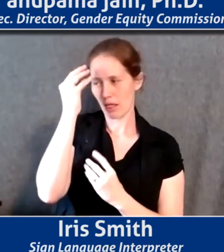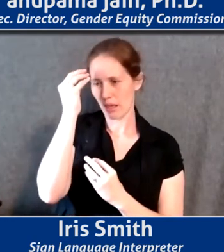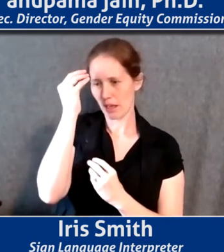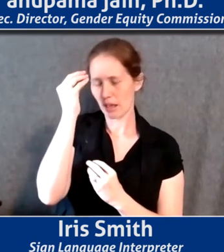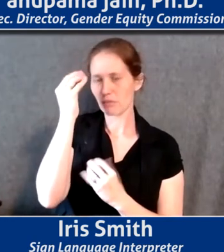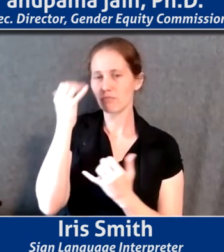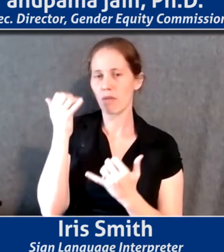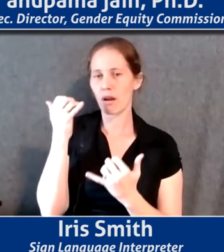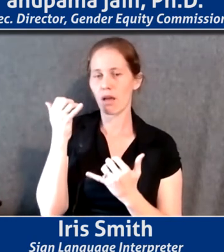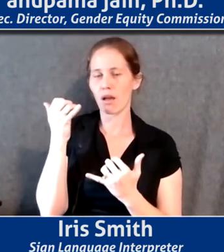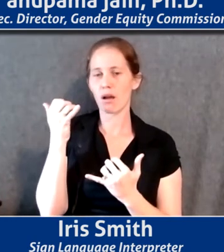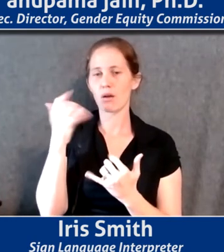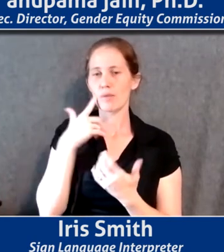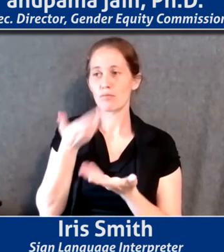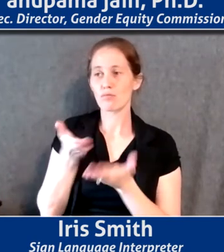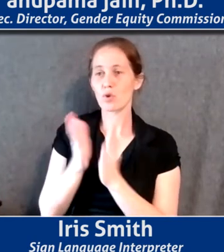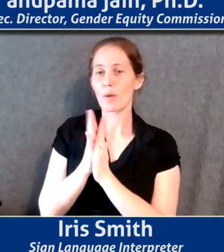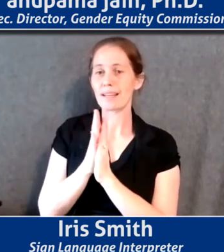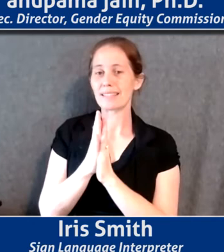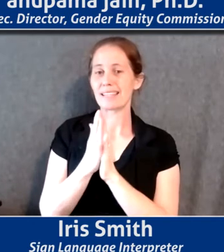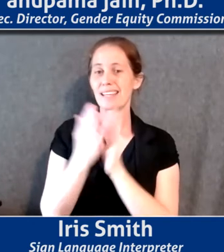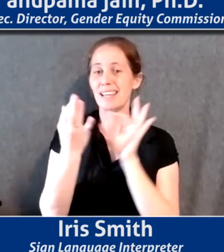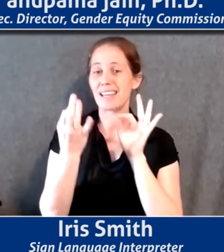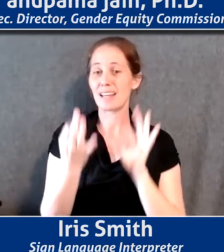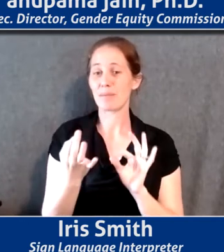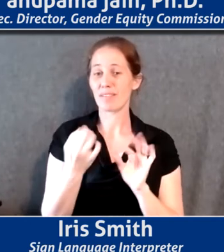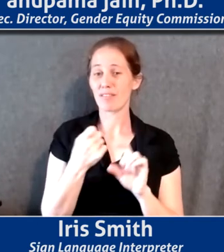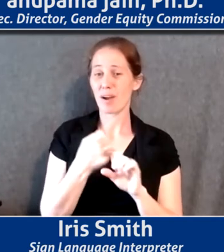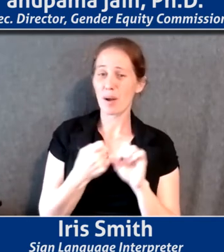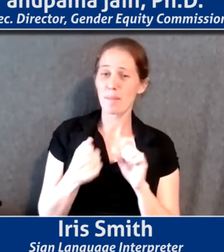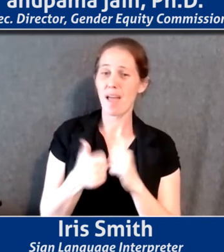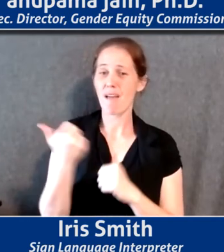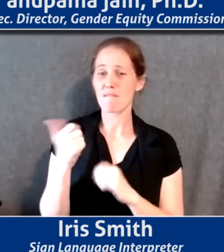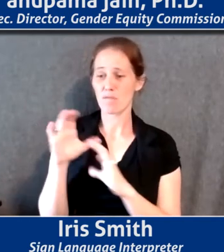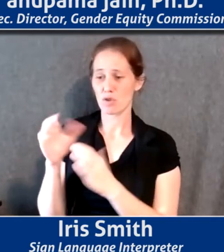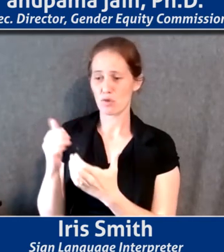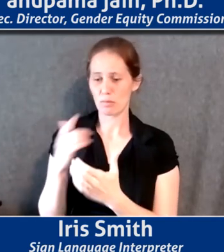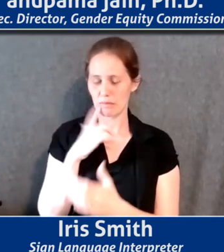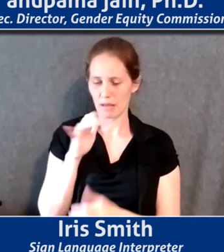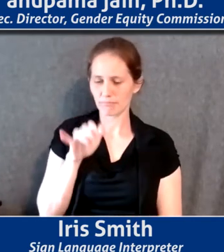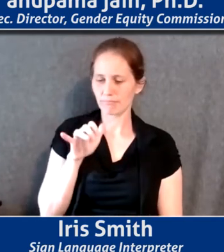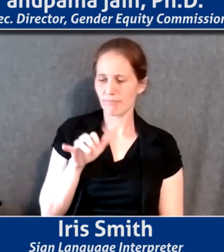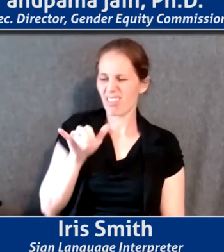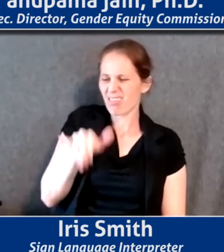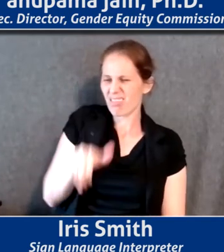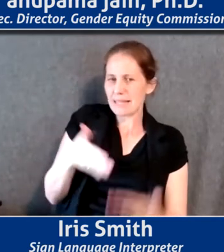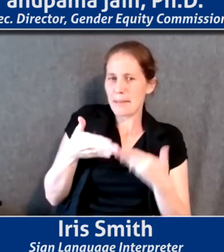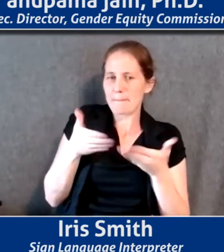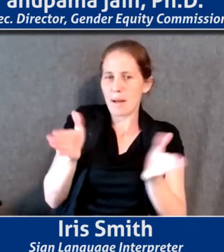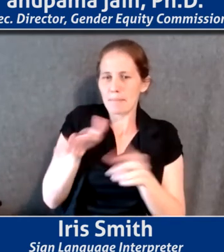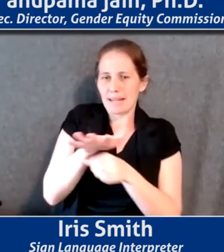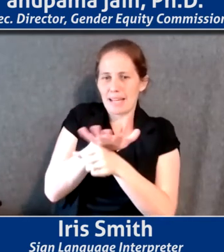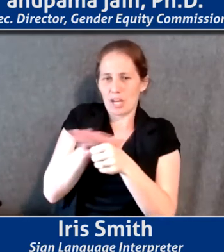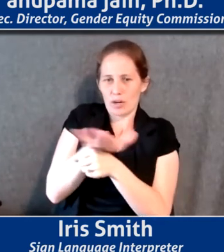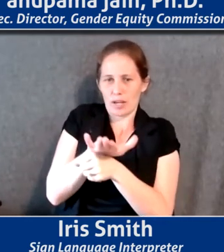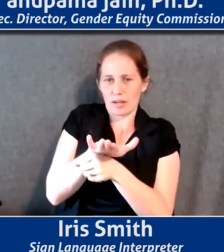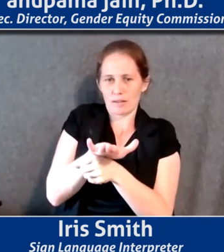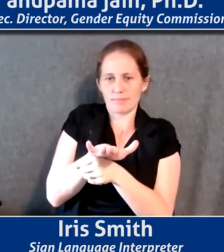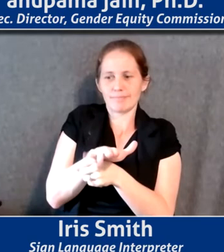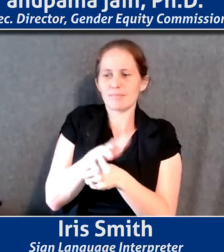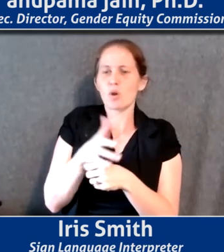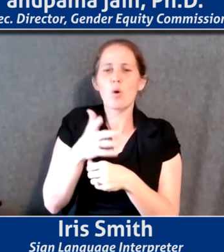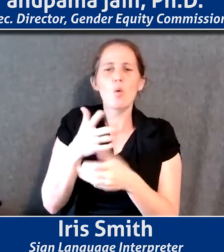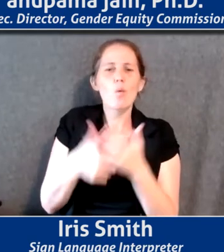requesting input from every group to say, okay, this manifestation of a public space, what are all of the